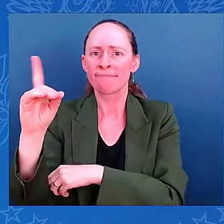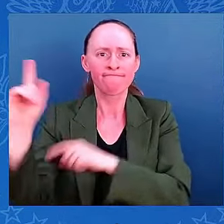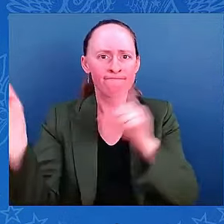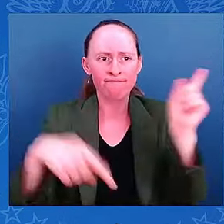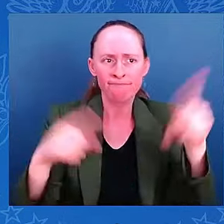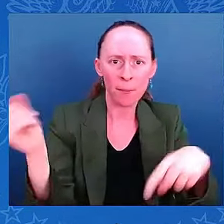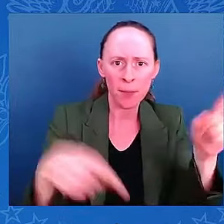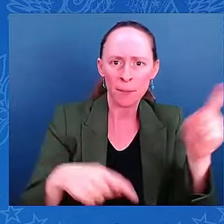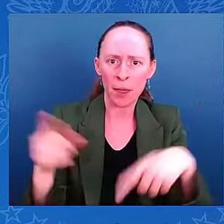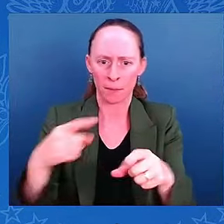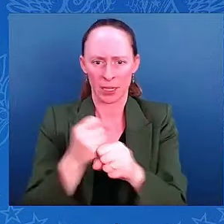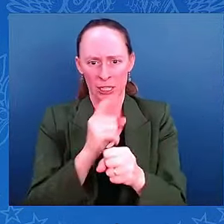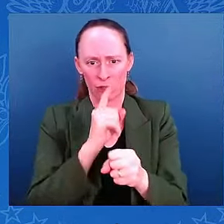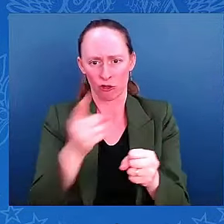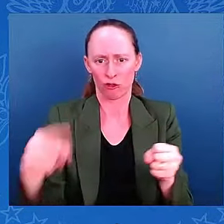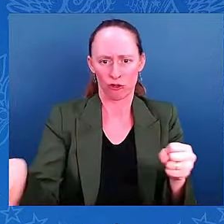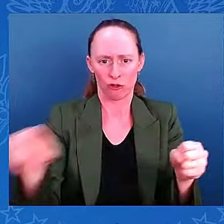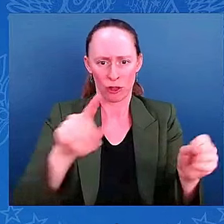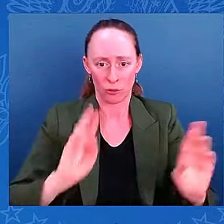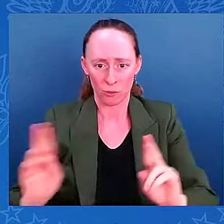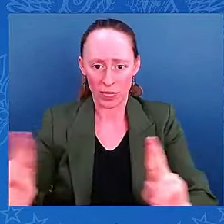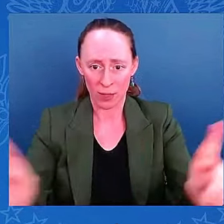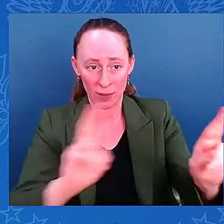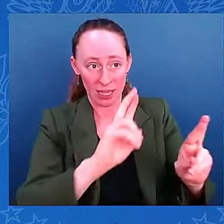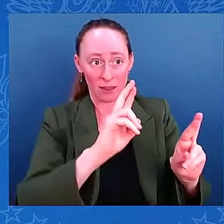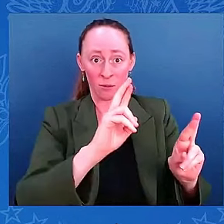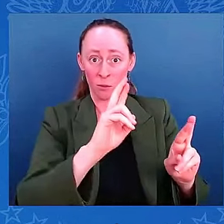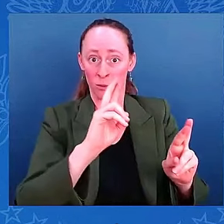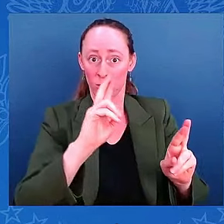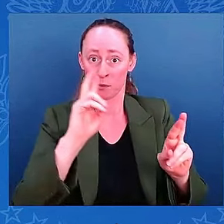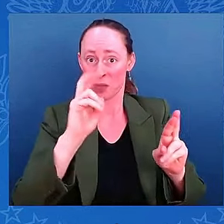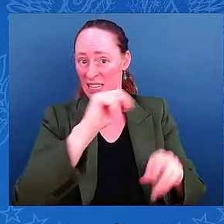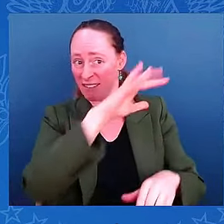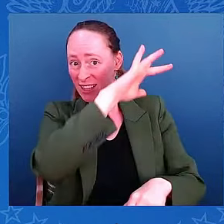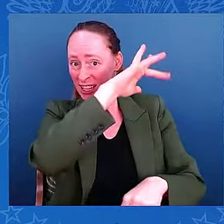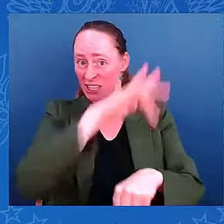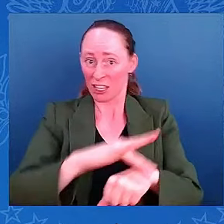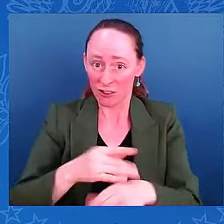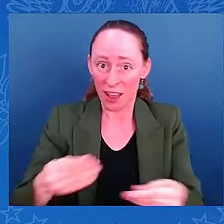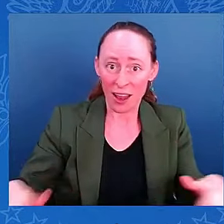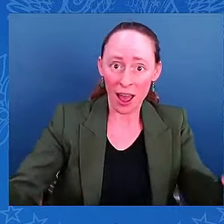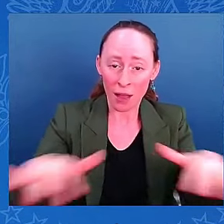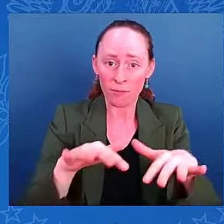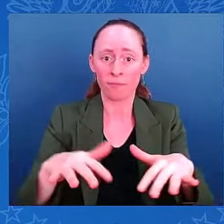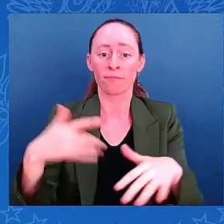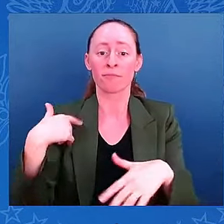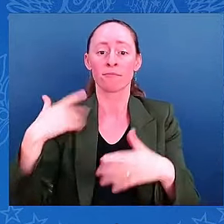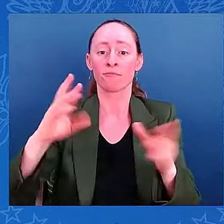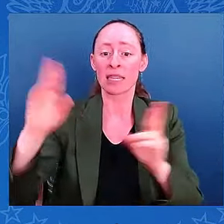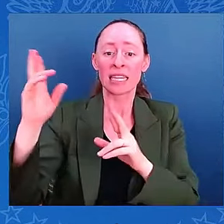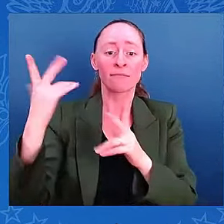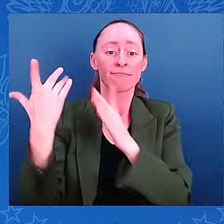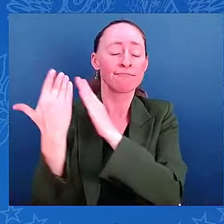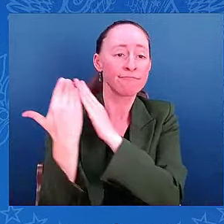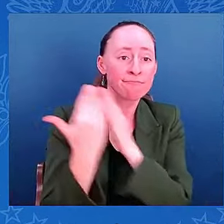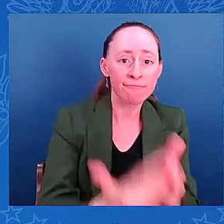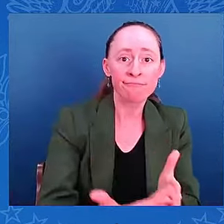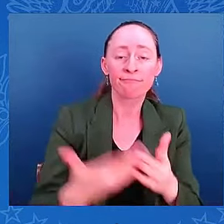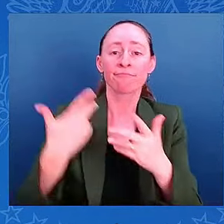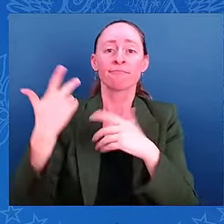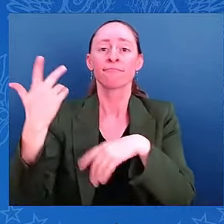vehicles, helicopters, as well as boats to be able to go in and support the counties in the states as needed.